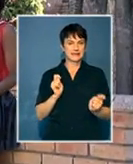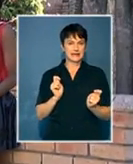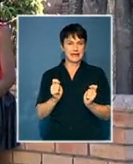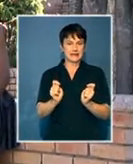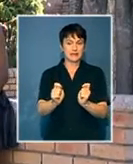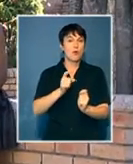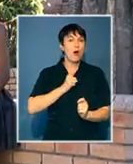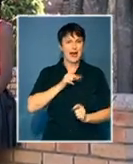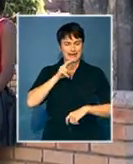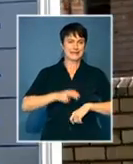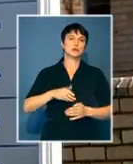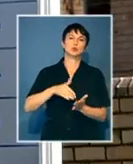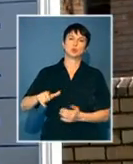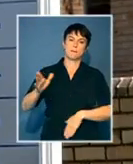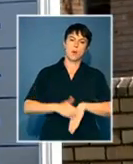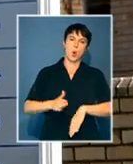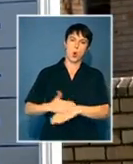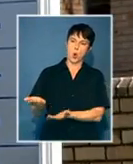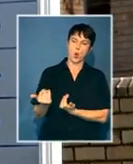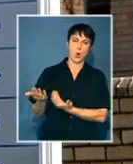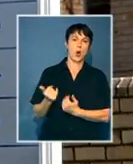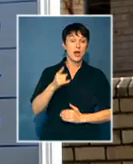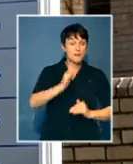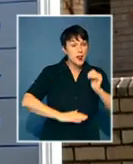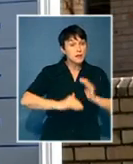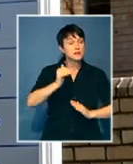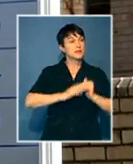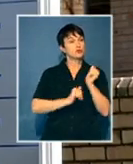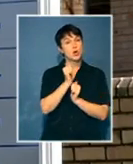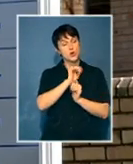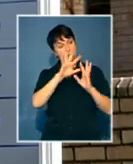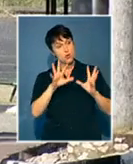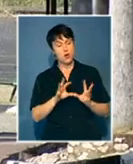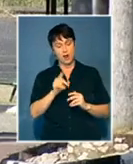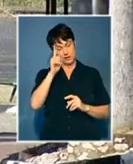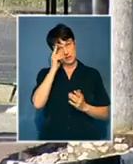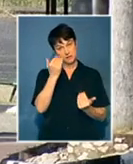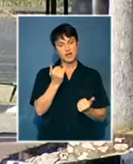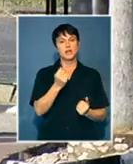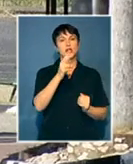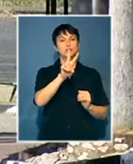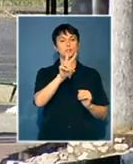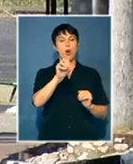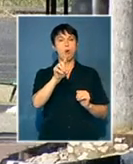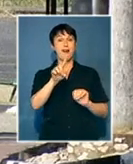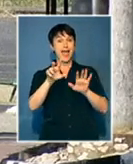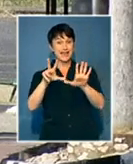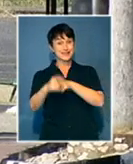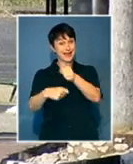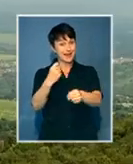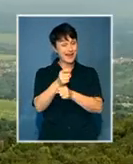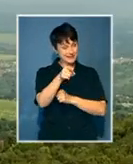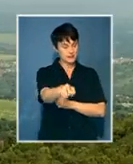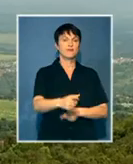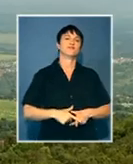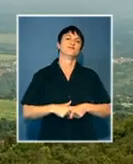accommodate more students. All the buildings and infrastructure are expected to be completed by 2018. Mwaila